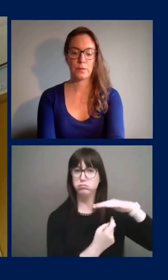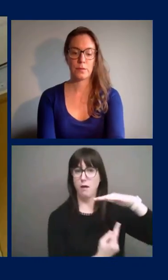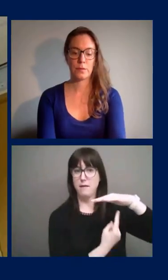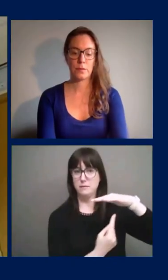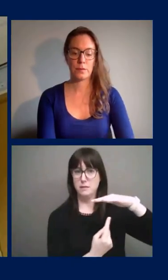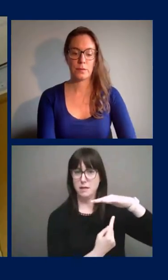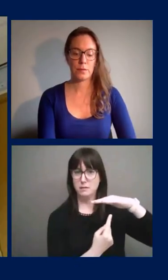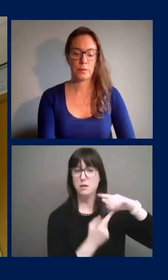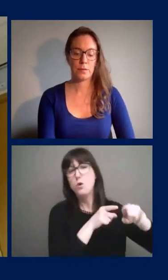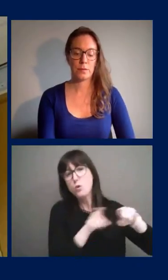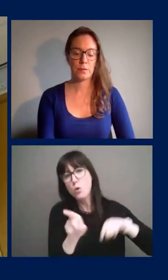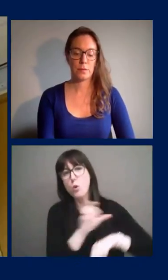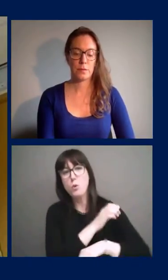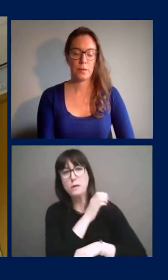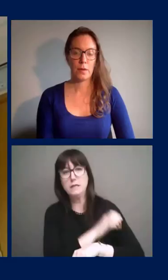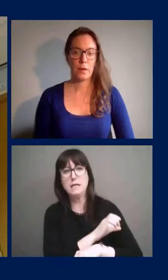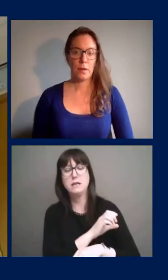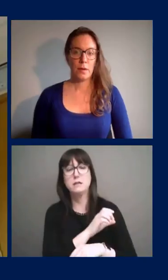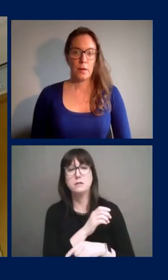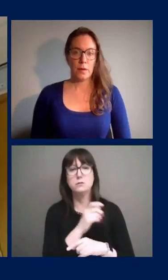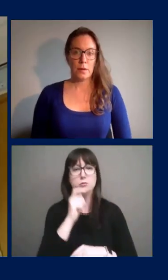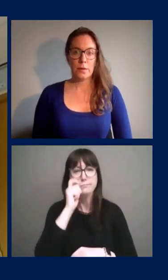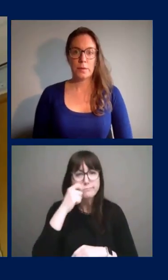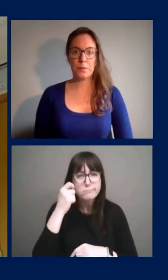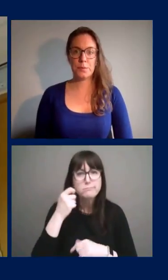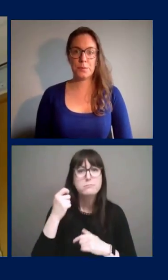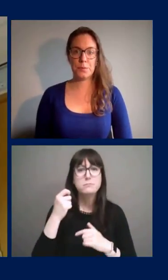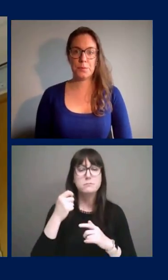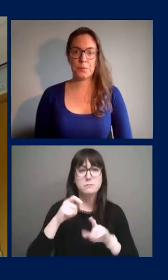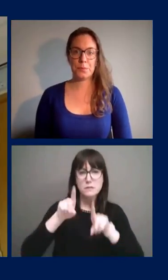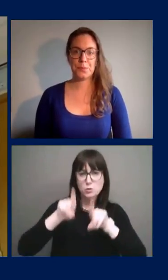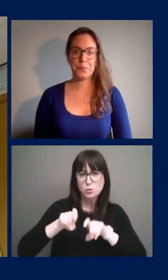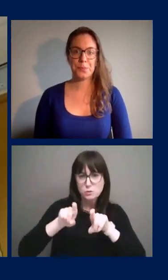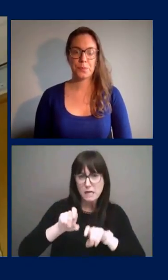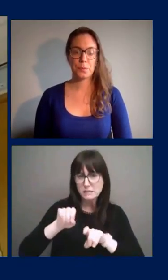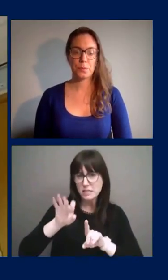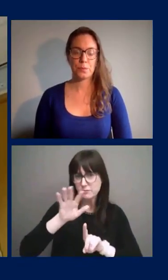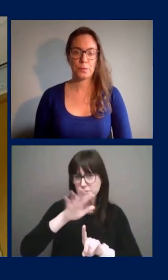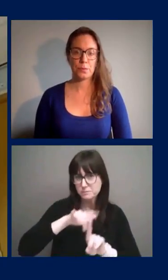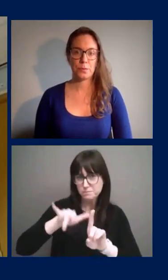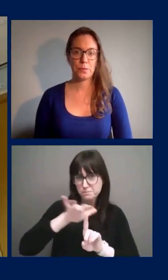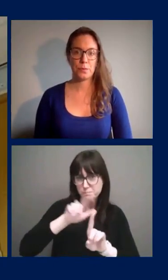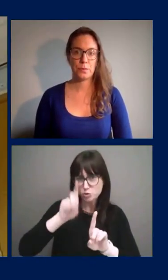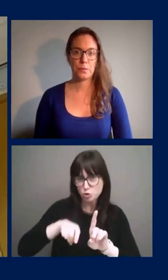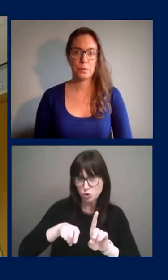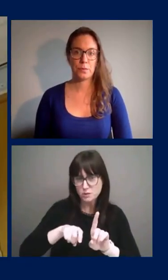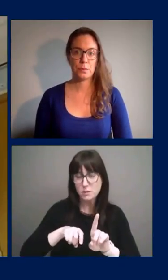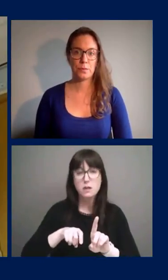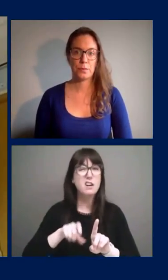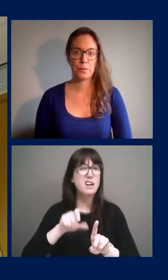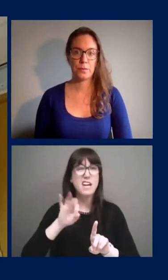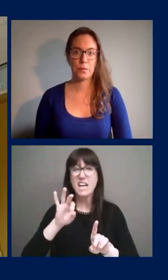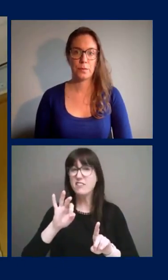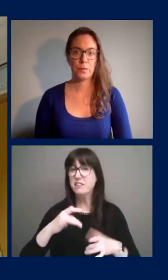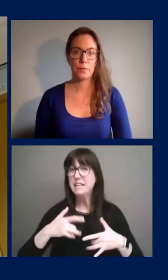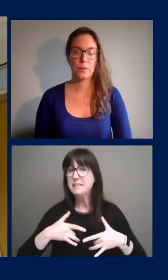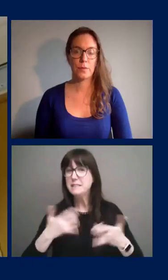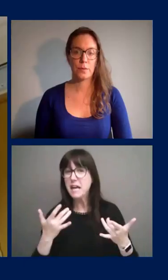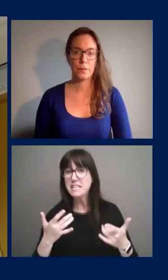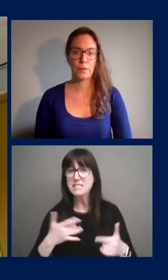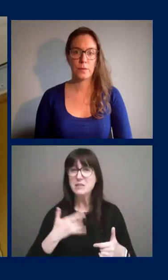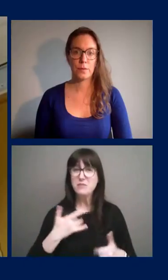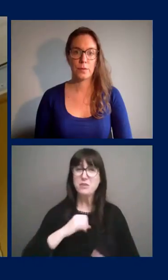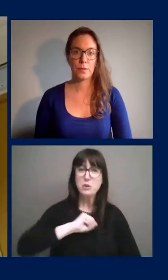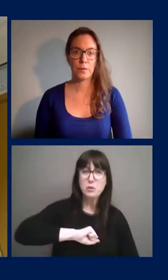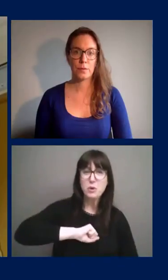evaluation to see if you need to be tested, even if the symptoms are mild, so that we